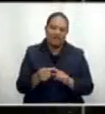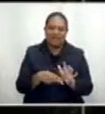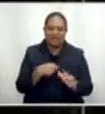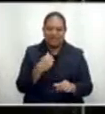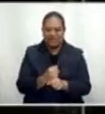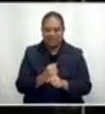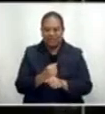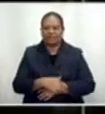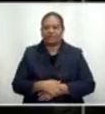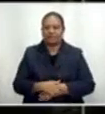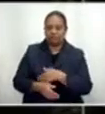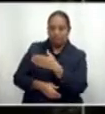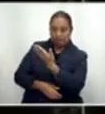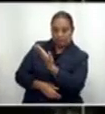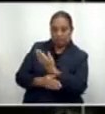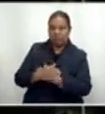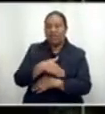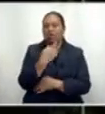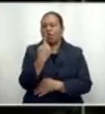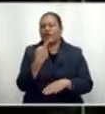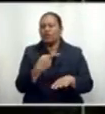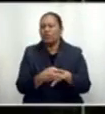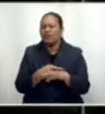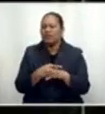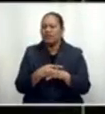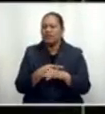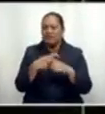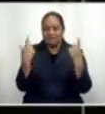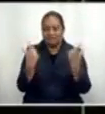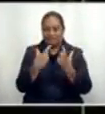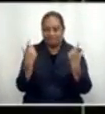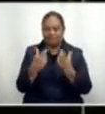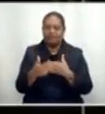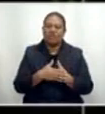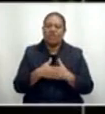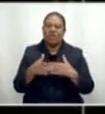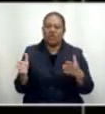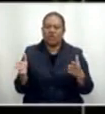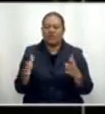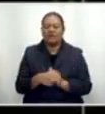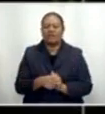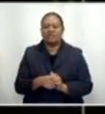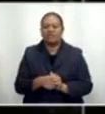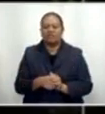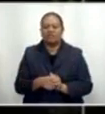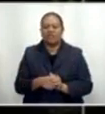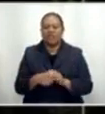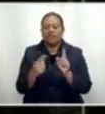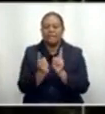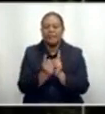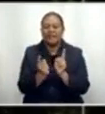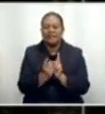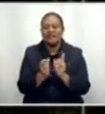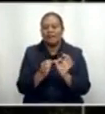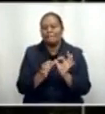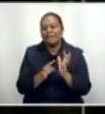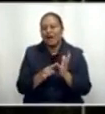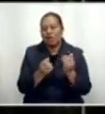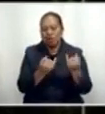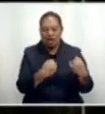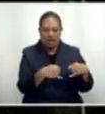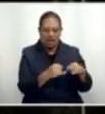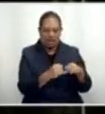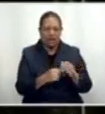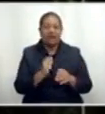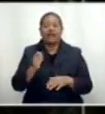The Rata Sukuna Day week-long celebrations will be launched during the official opening of the Great Council of Chiefs meeting on the Chiefly Island of Bao